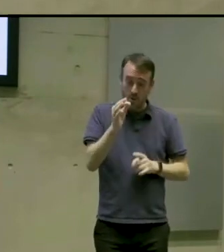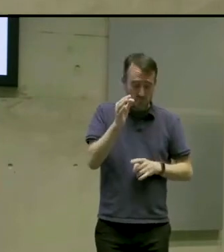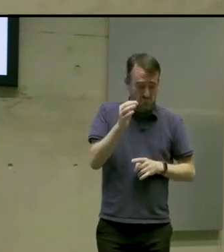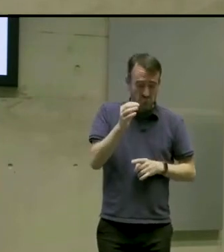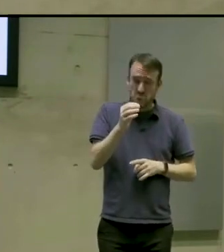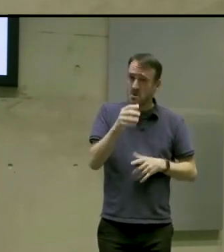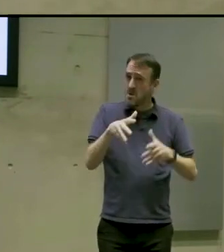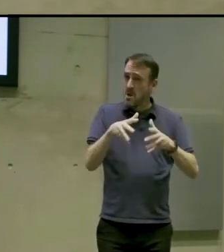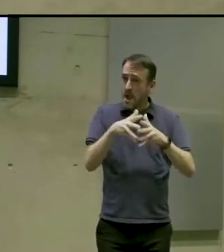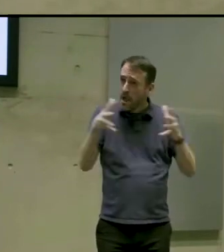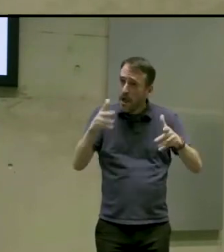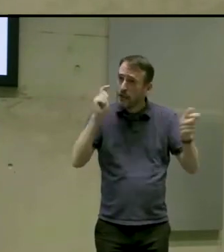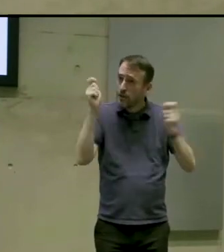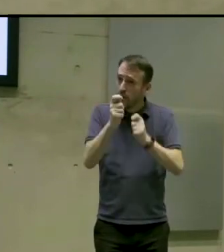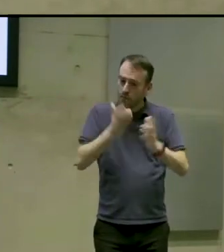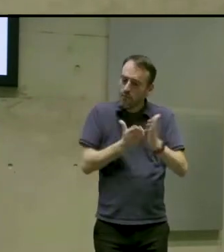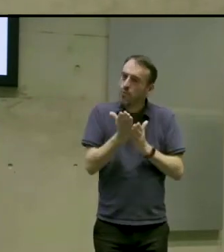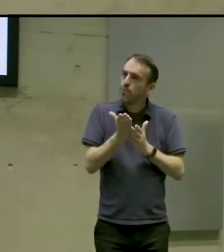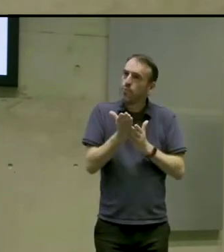play your game.